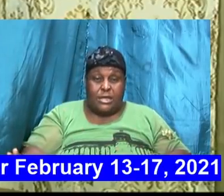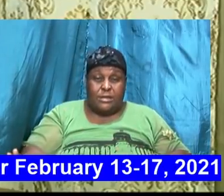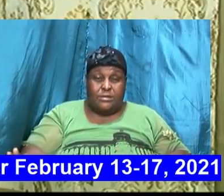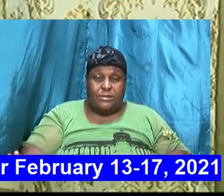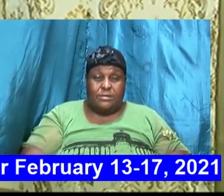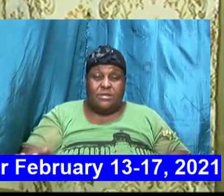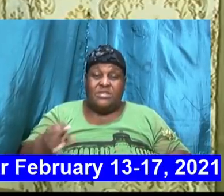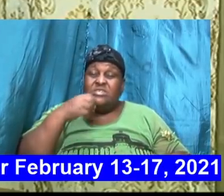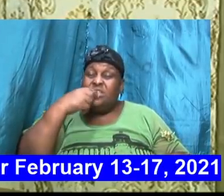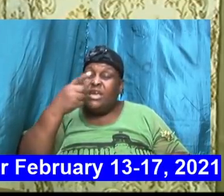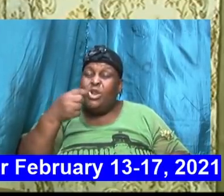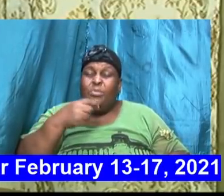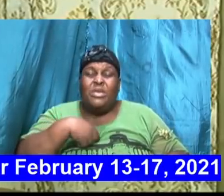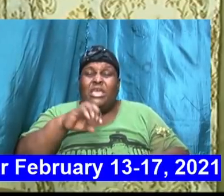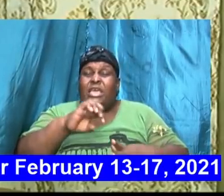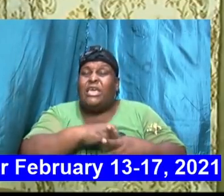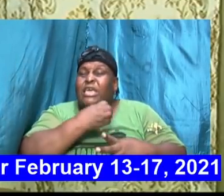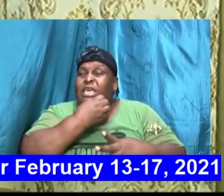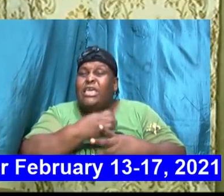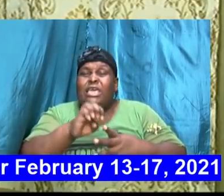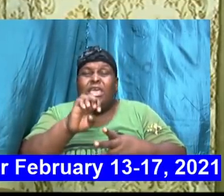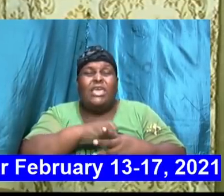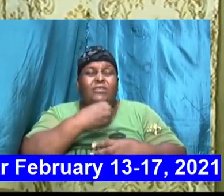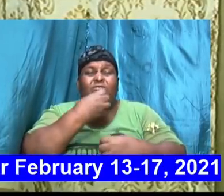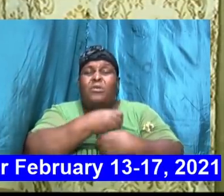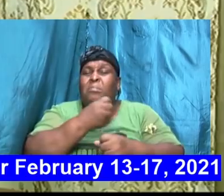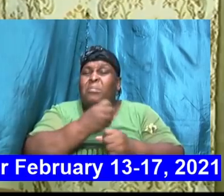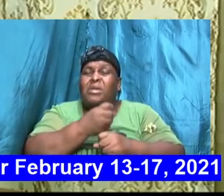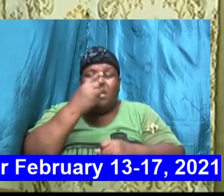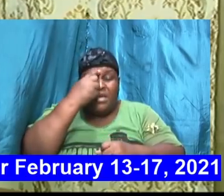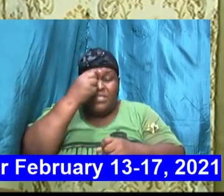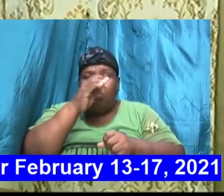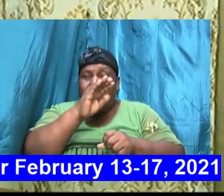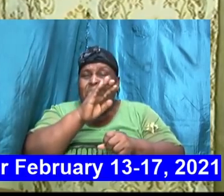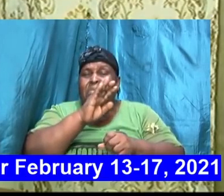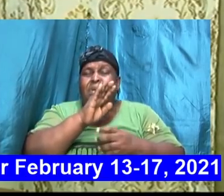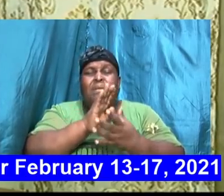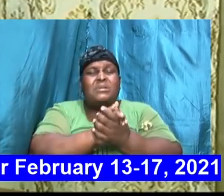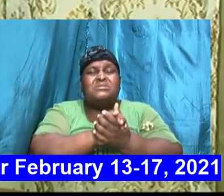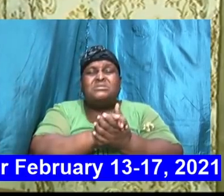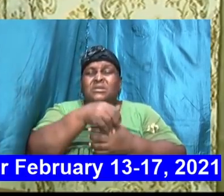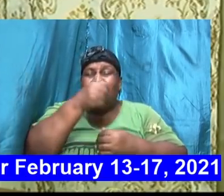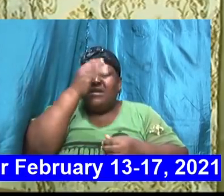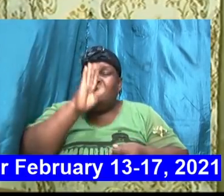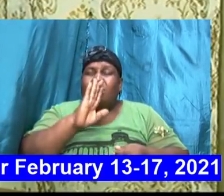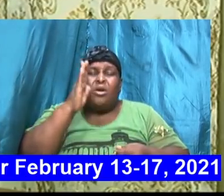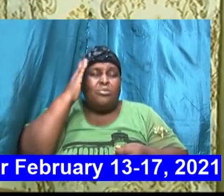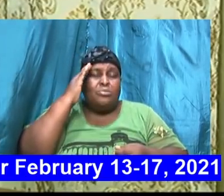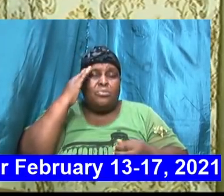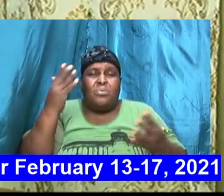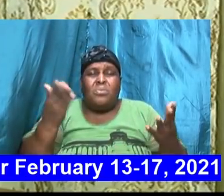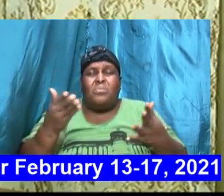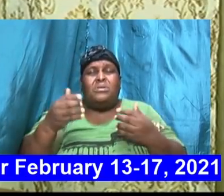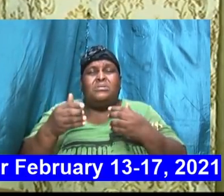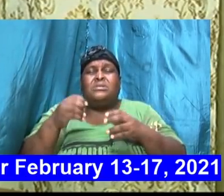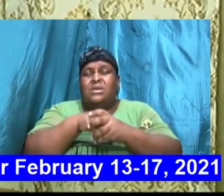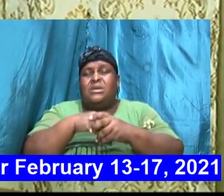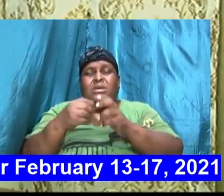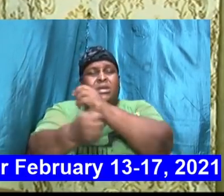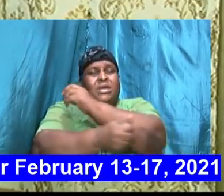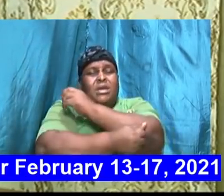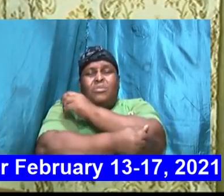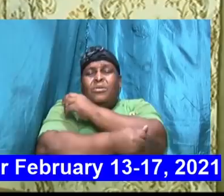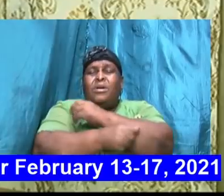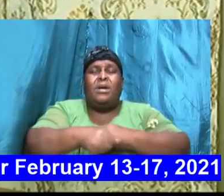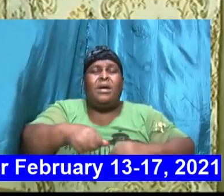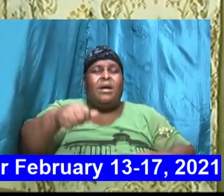that even before God made a promise God knew what was in his heart God knew that one of the things that he longed for was